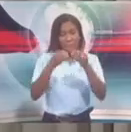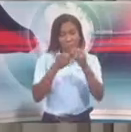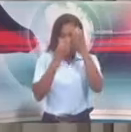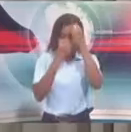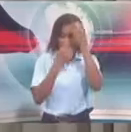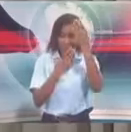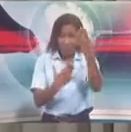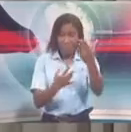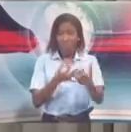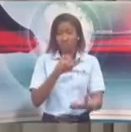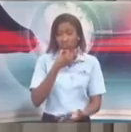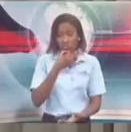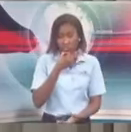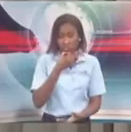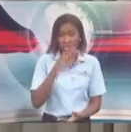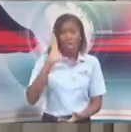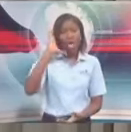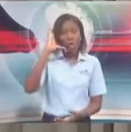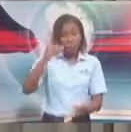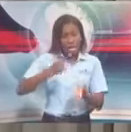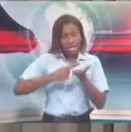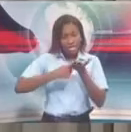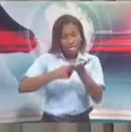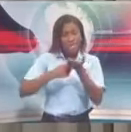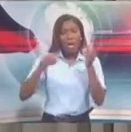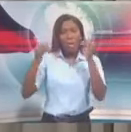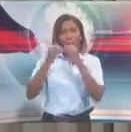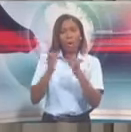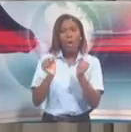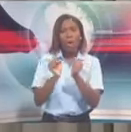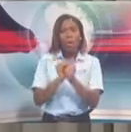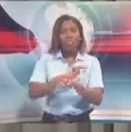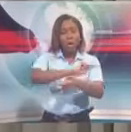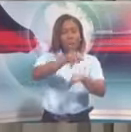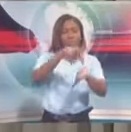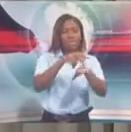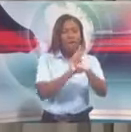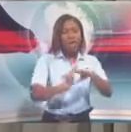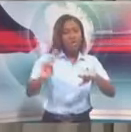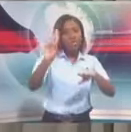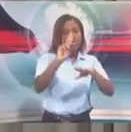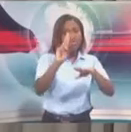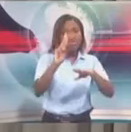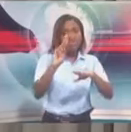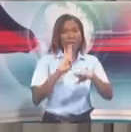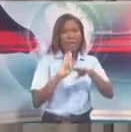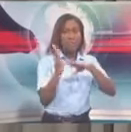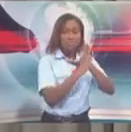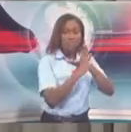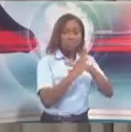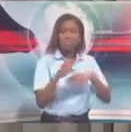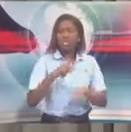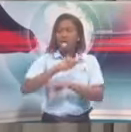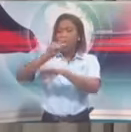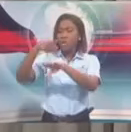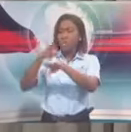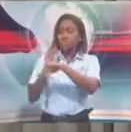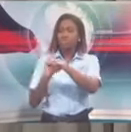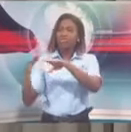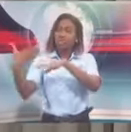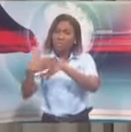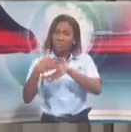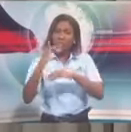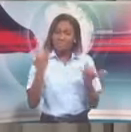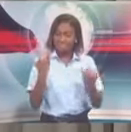I'm going to have continued discussions with the principals in UWE, the principals in Cave Hill and Mona, during the course of